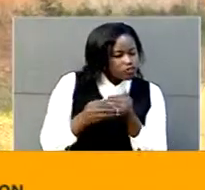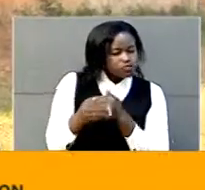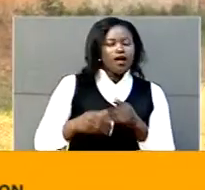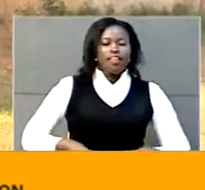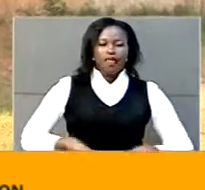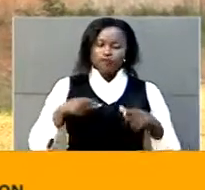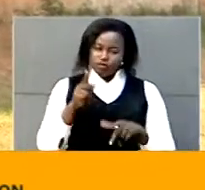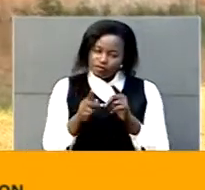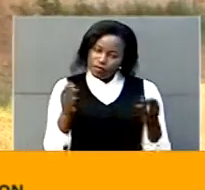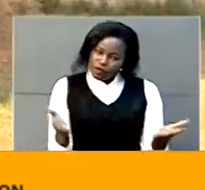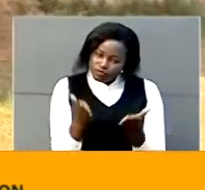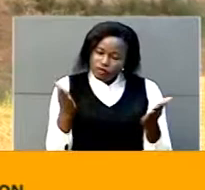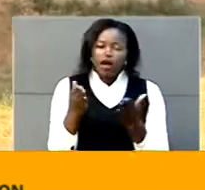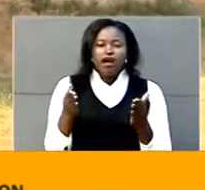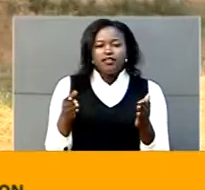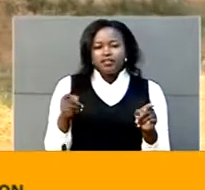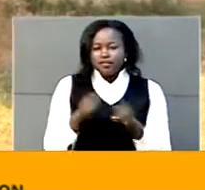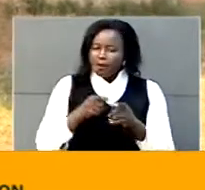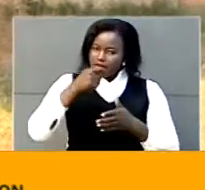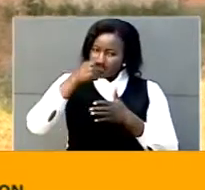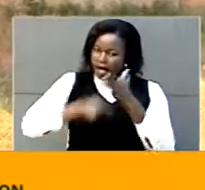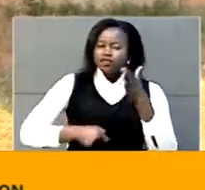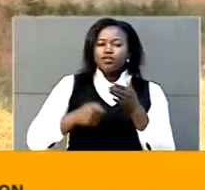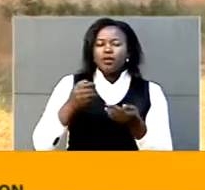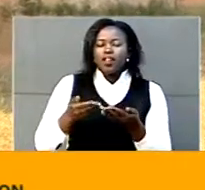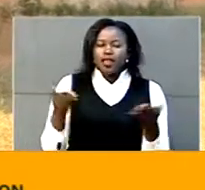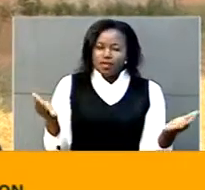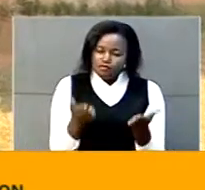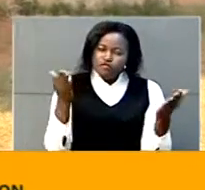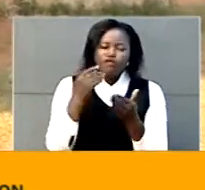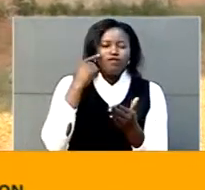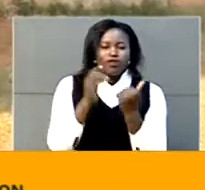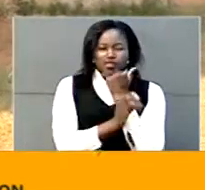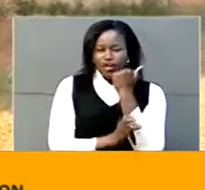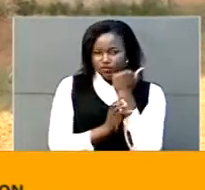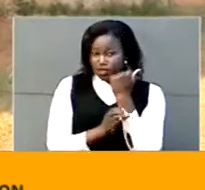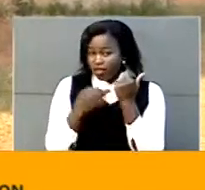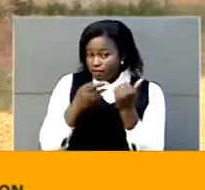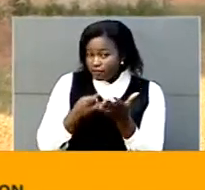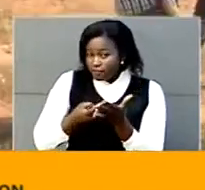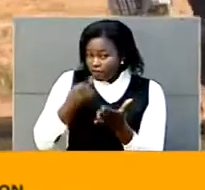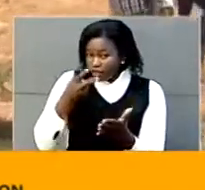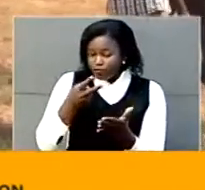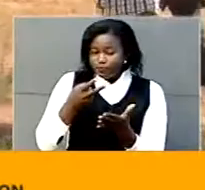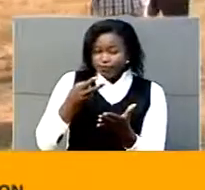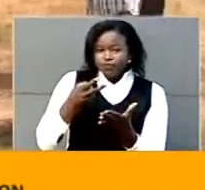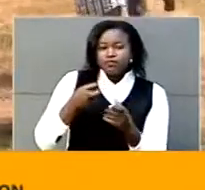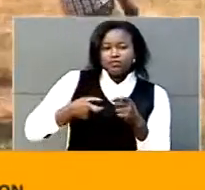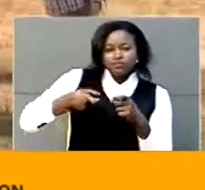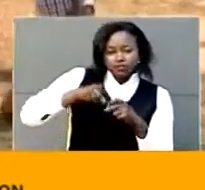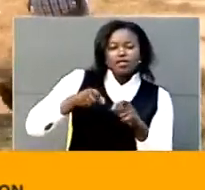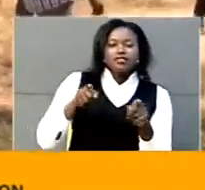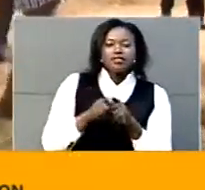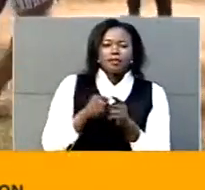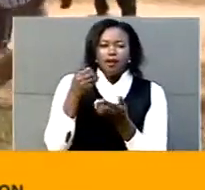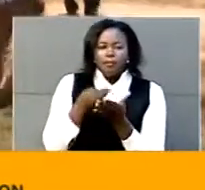taxes will improve because when you add the value it improves on it increases your incomes mr msoke says